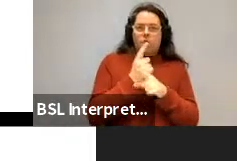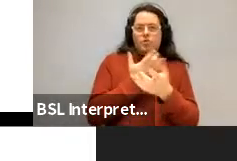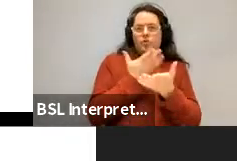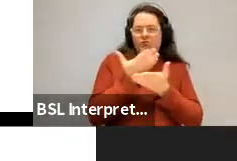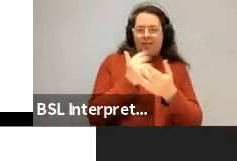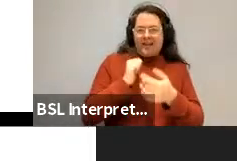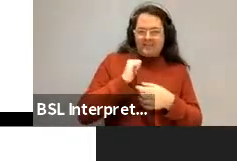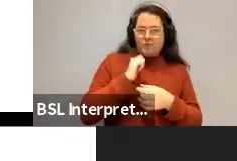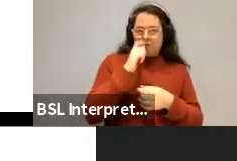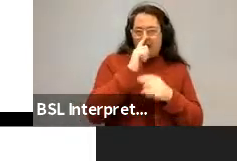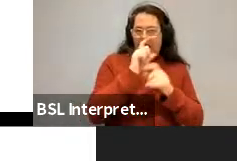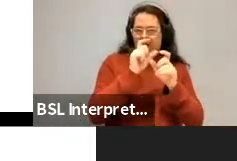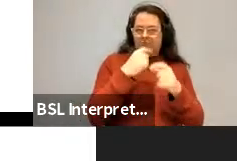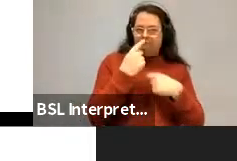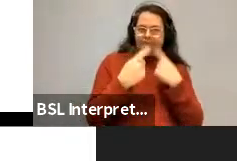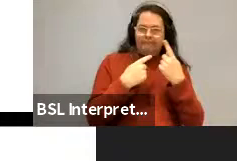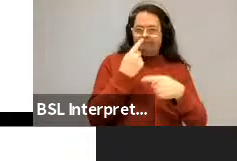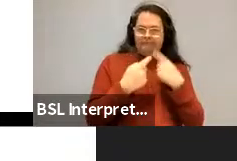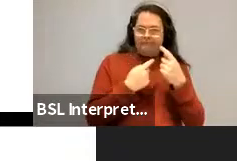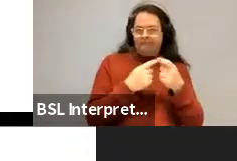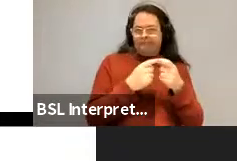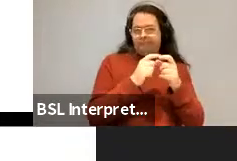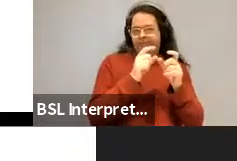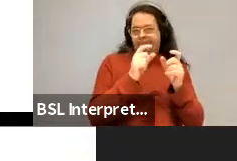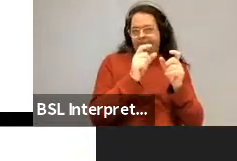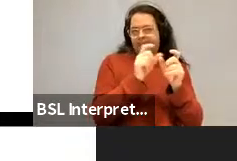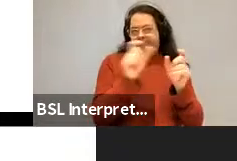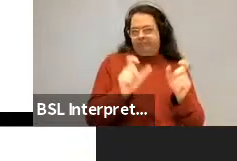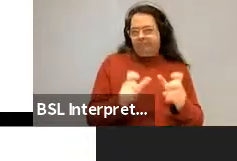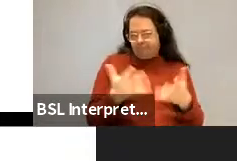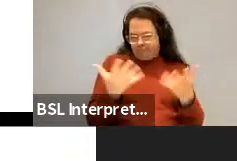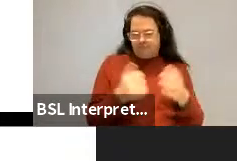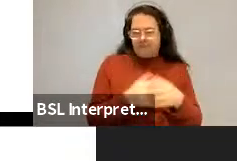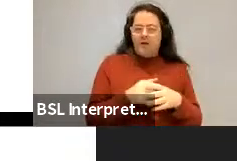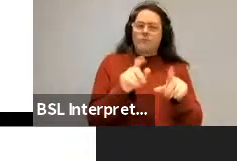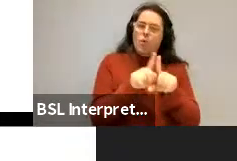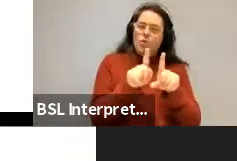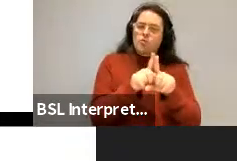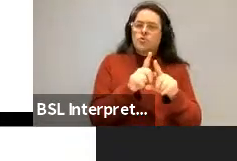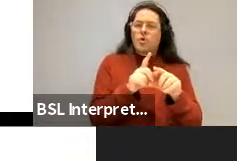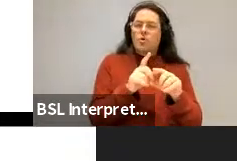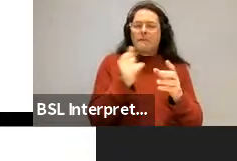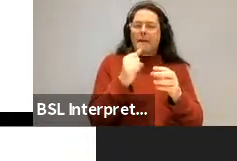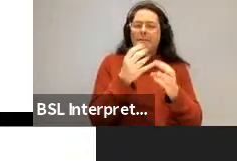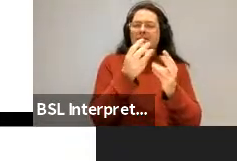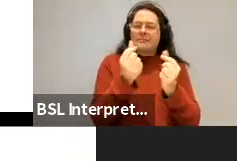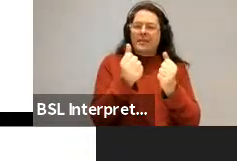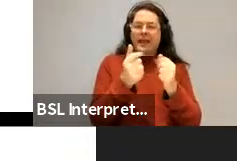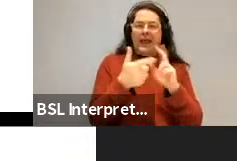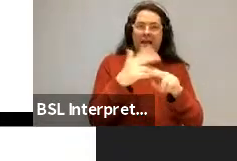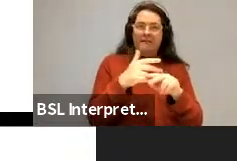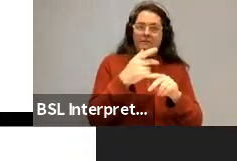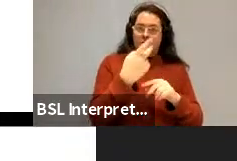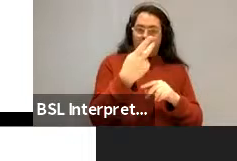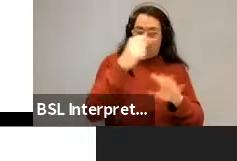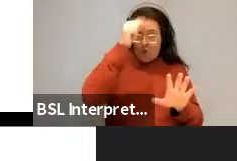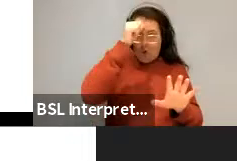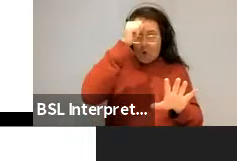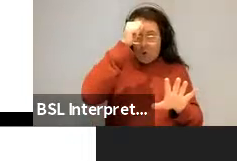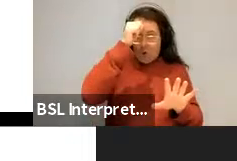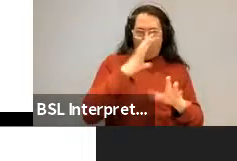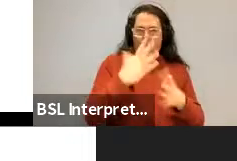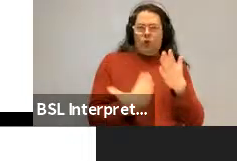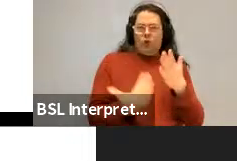constructions, I'm probably want to assume some core social knowledge. So a distinction between what's new, new information advancing the discourse